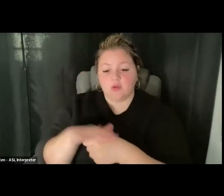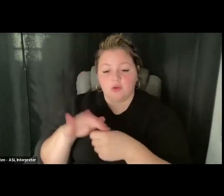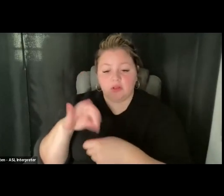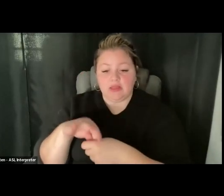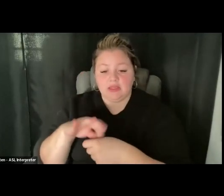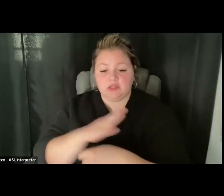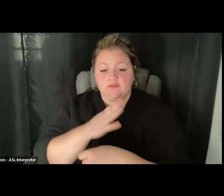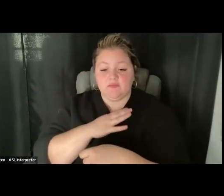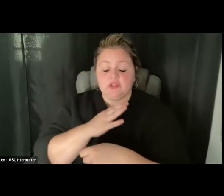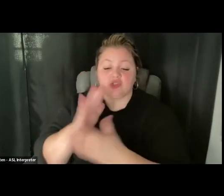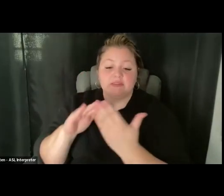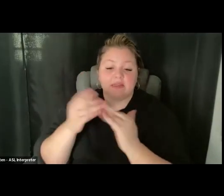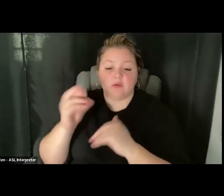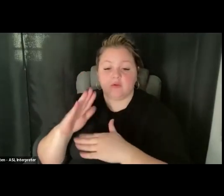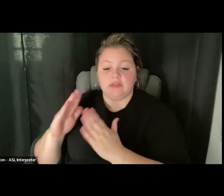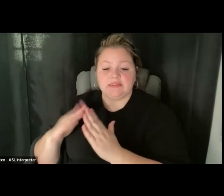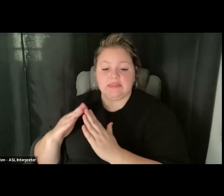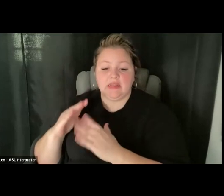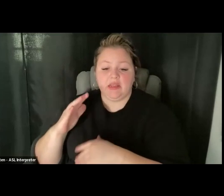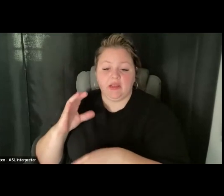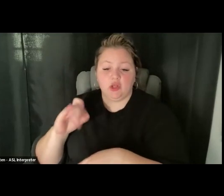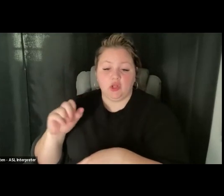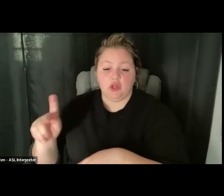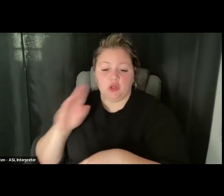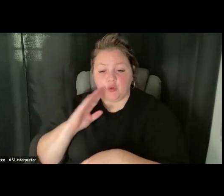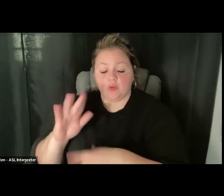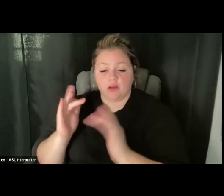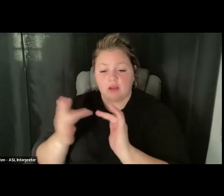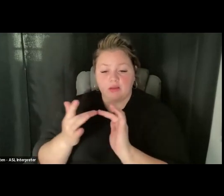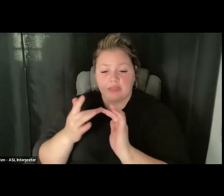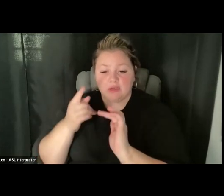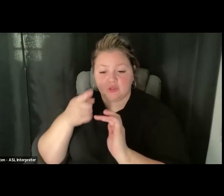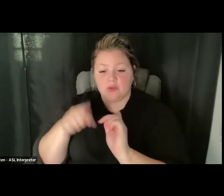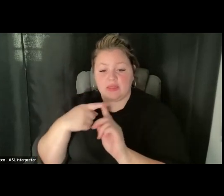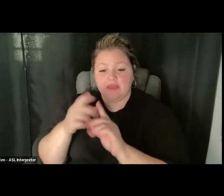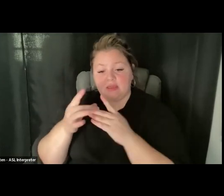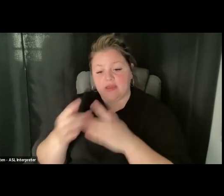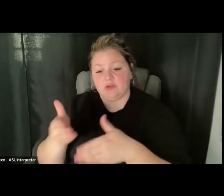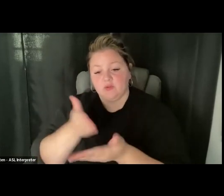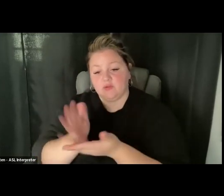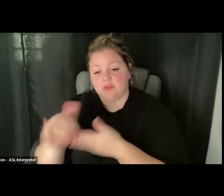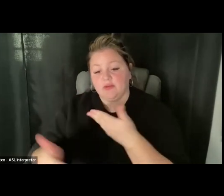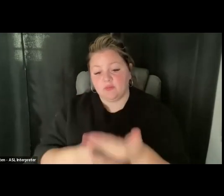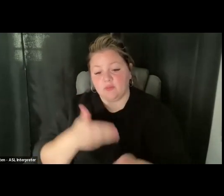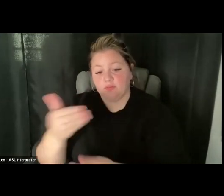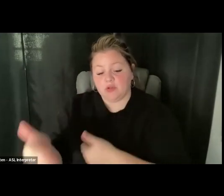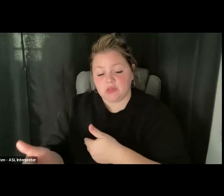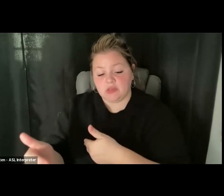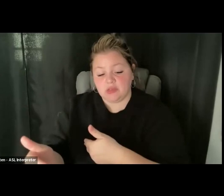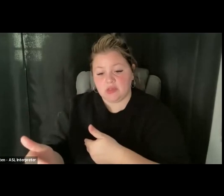town or city clerk will contact you and then guide you through the process of that. It's a pretty easy bit.